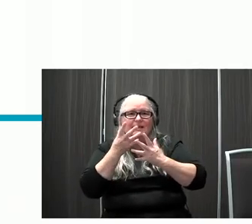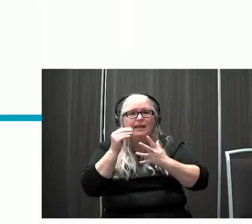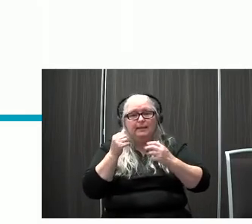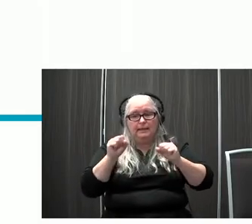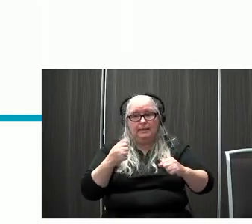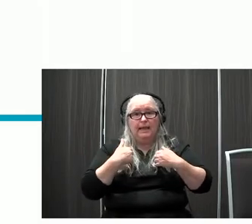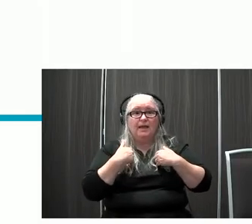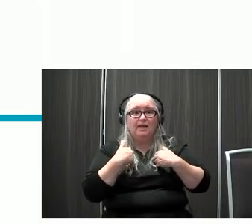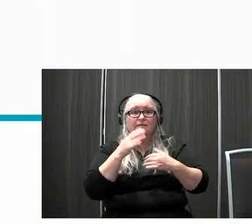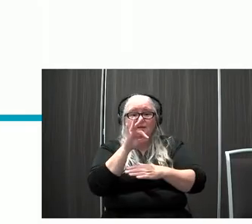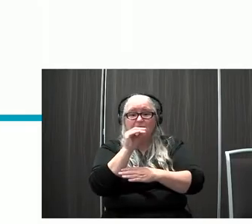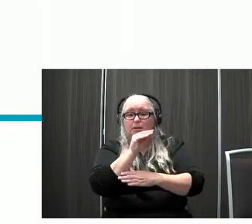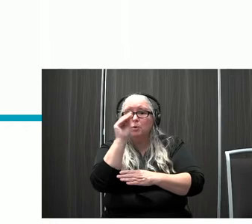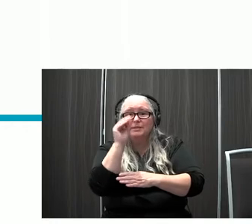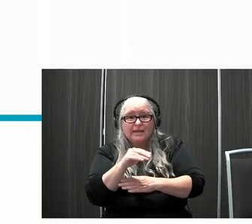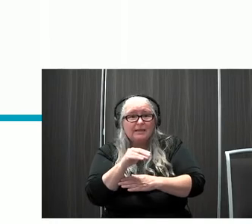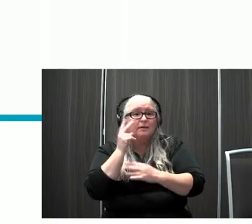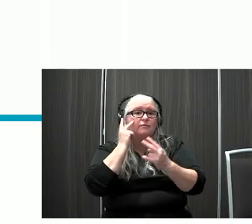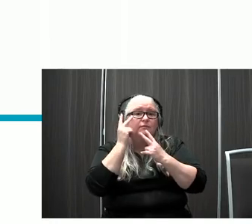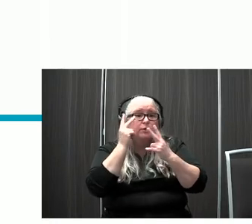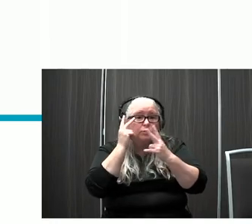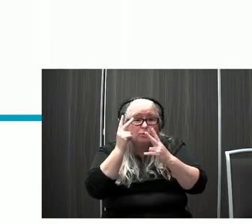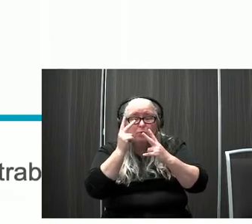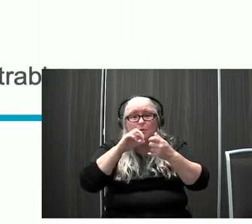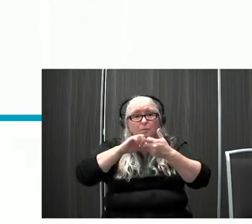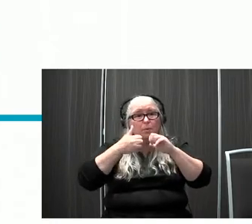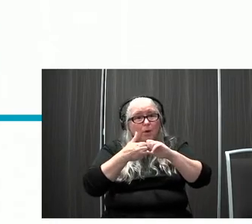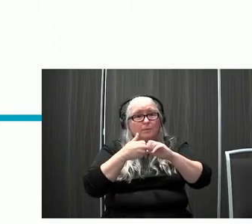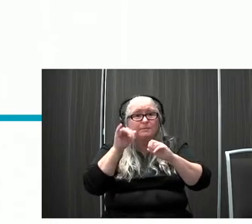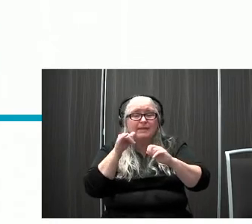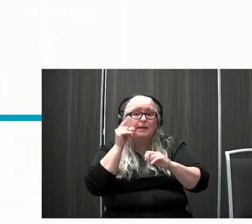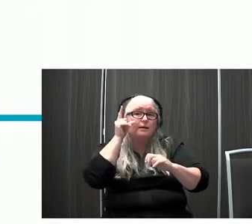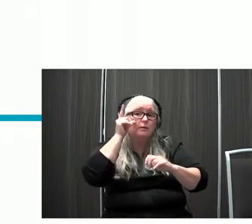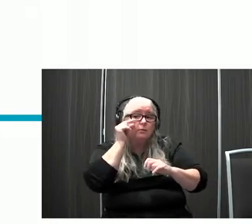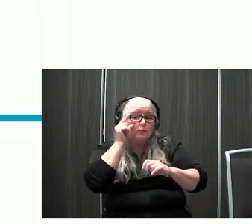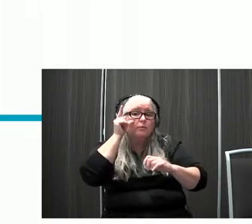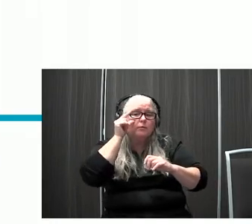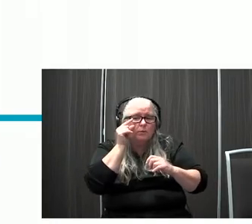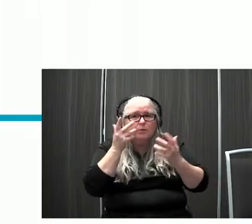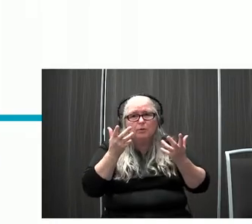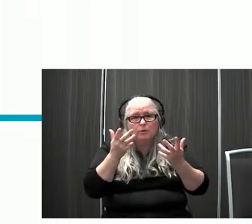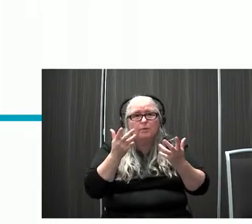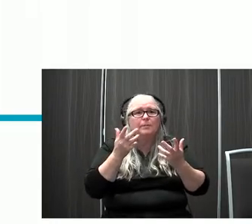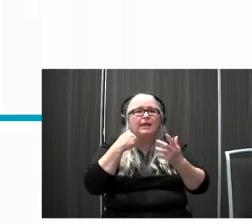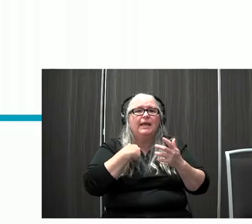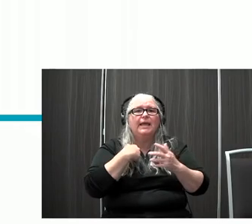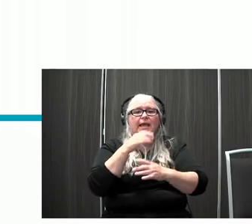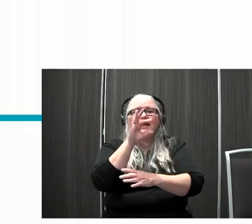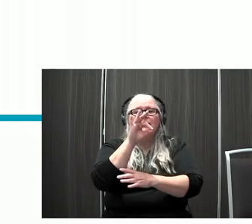more. Ptosis, so they may have drooping of one of their eyelids or both. Amyopia or strabismus.